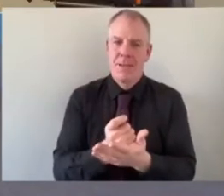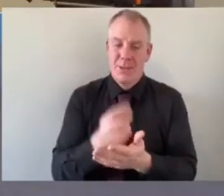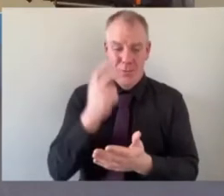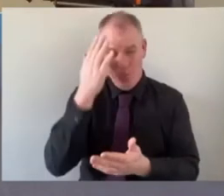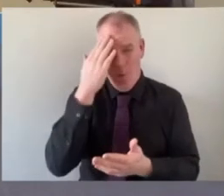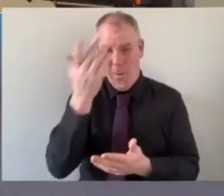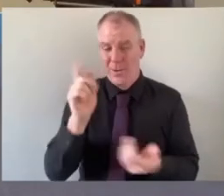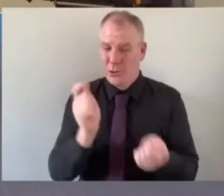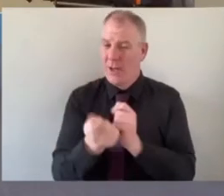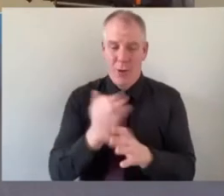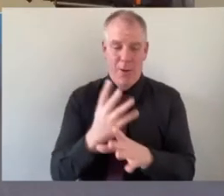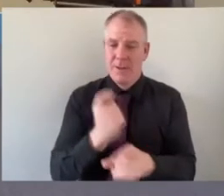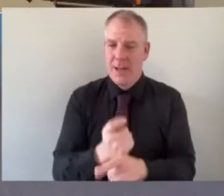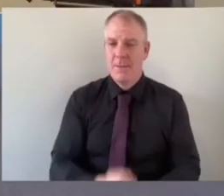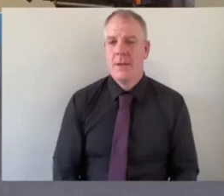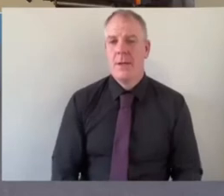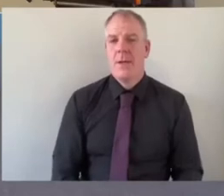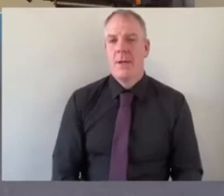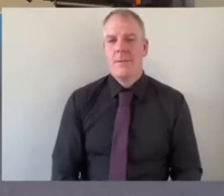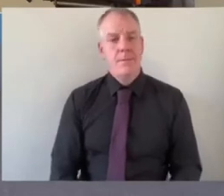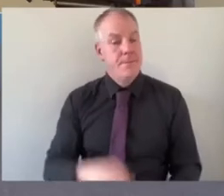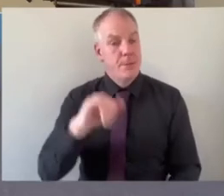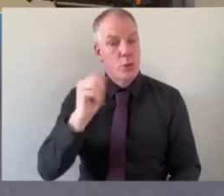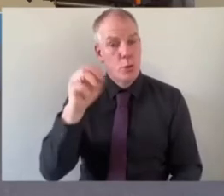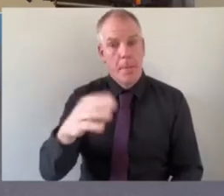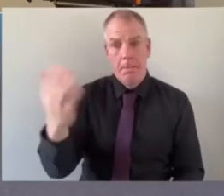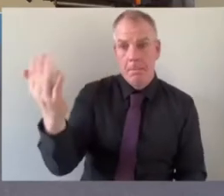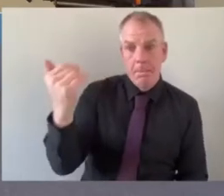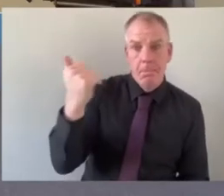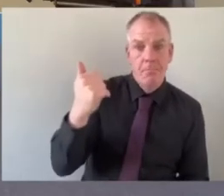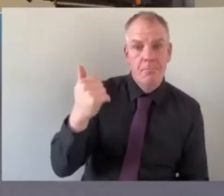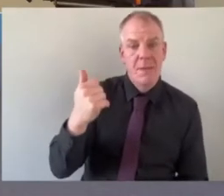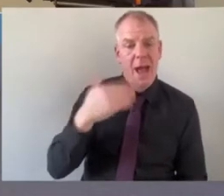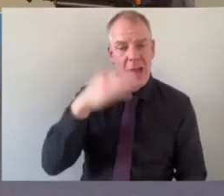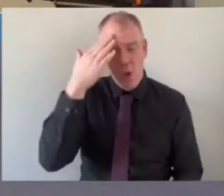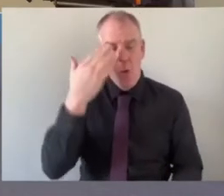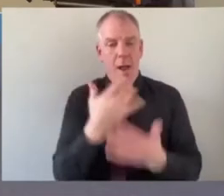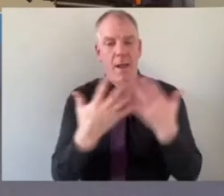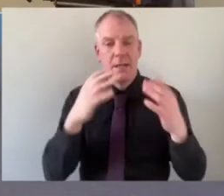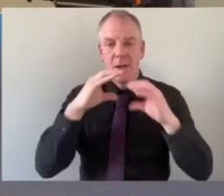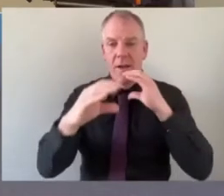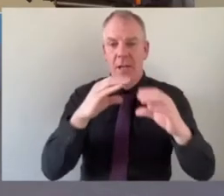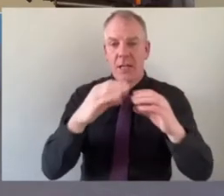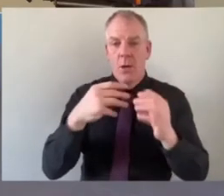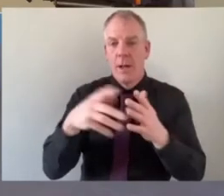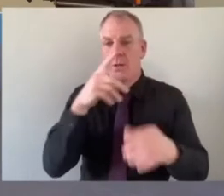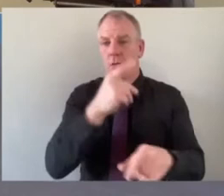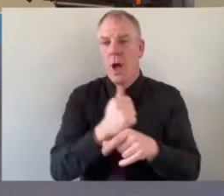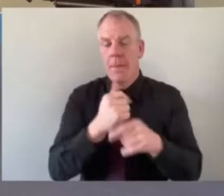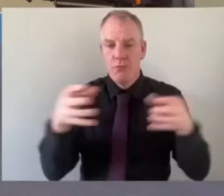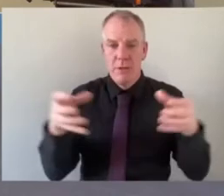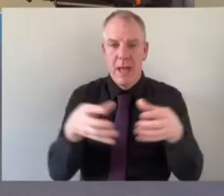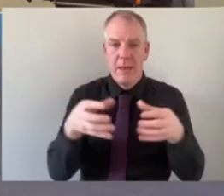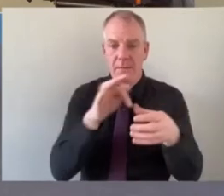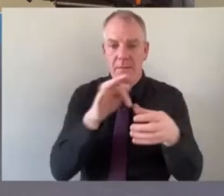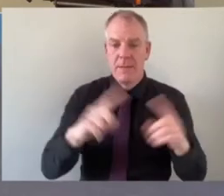yeah jim i'm curious to get your point of view because i notice a lot of the conversation around bringing in people together from different communities